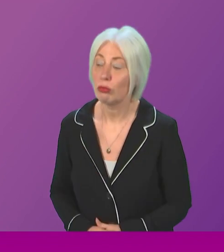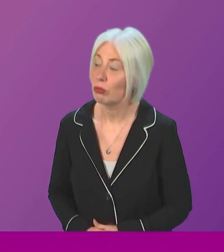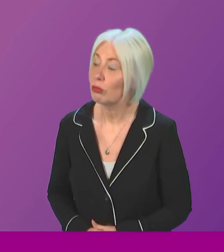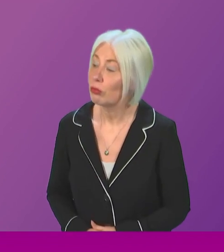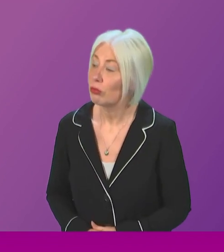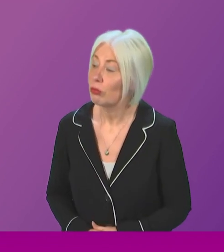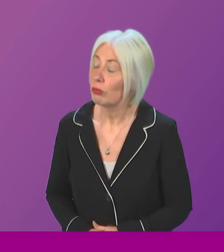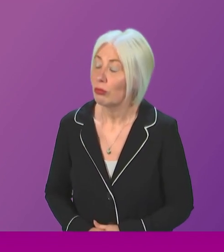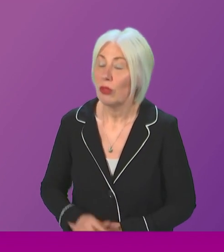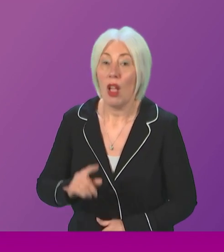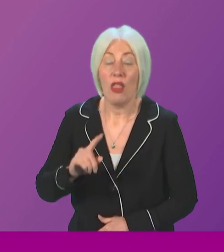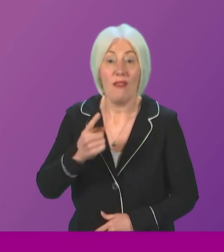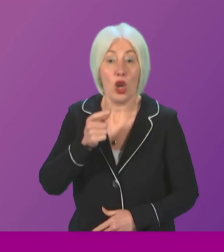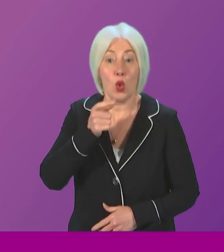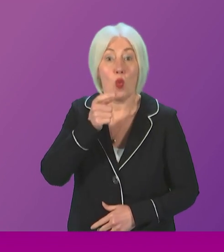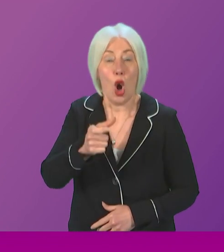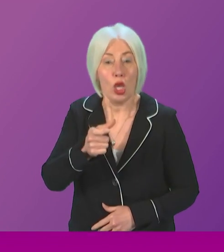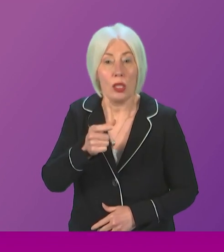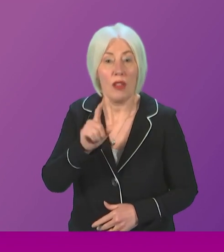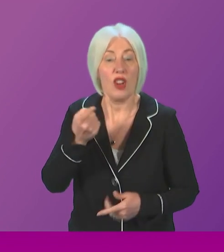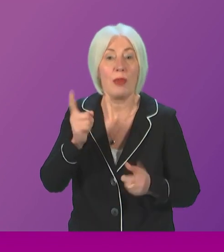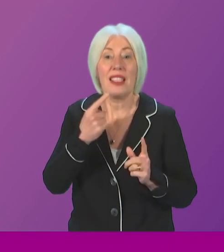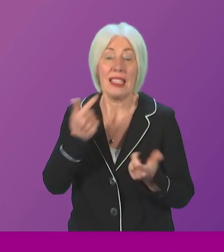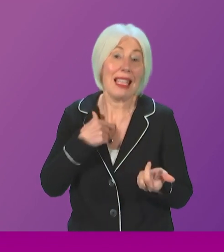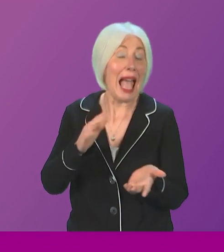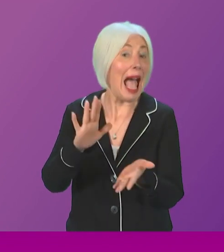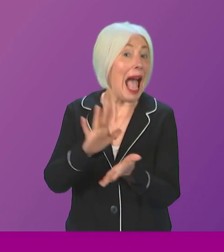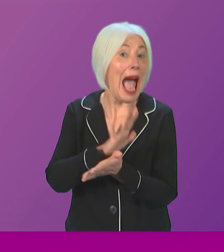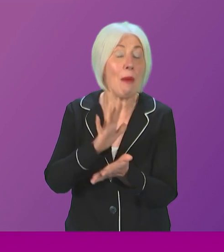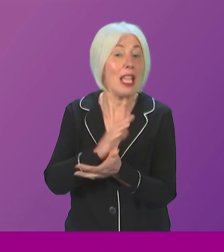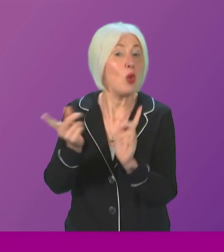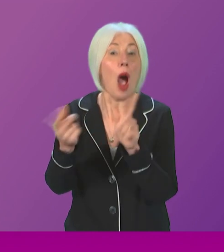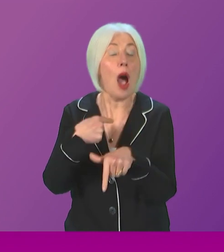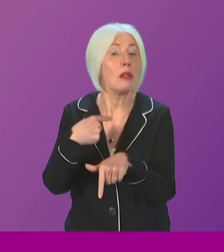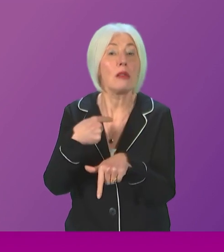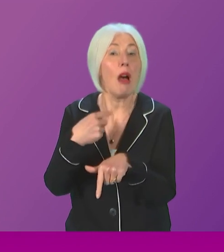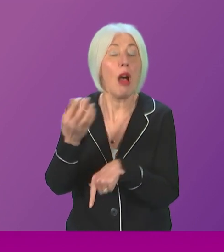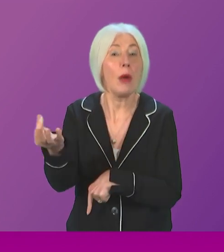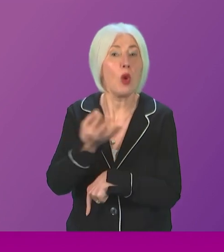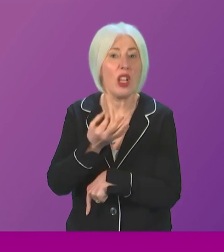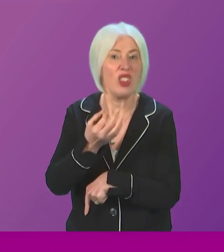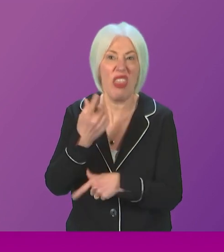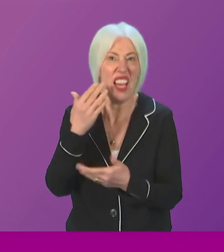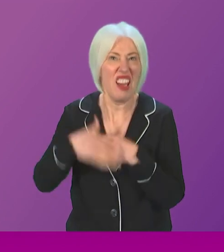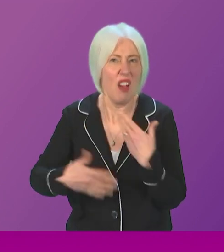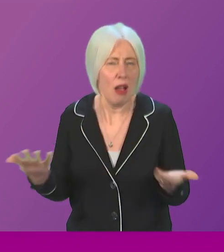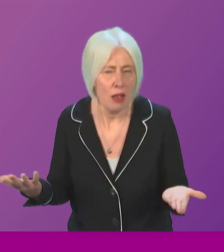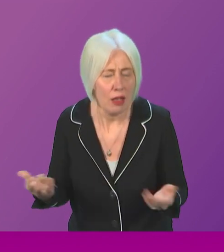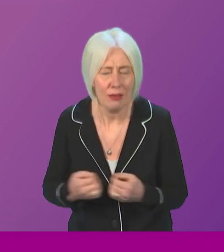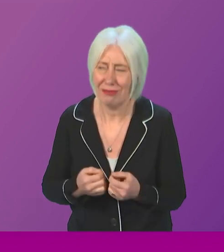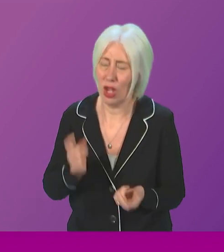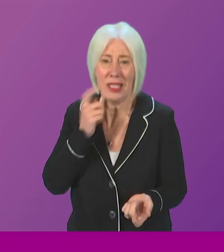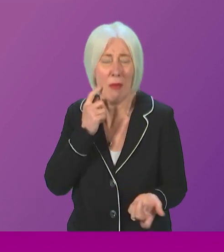The first words from the First Minister, when he stood up, were he was happy to answer the question and then basically refused to do so, because I was simply